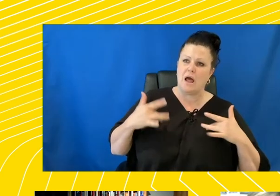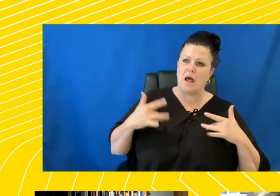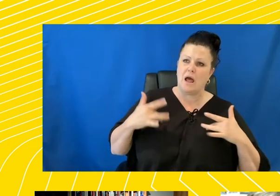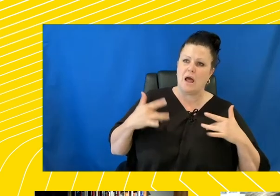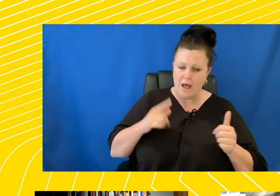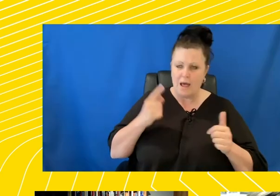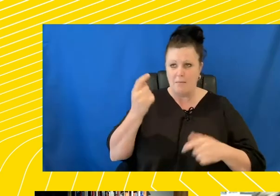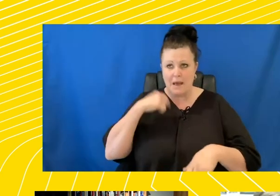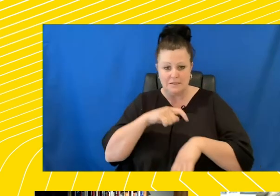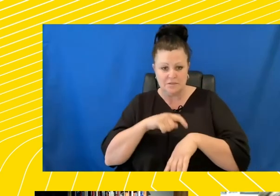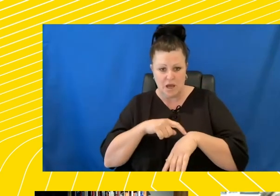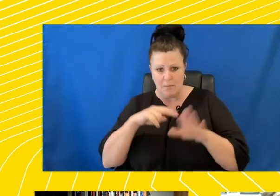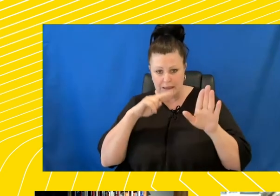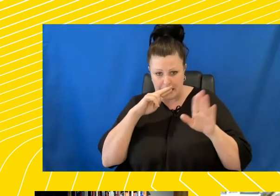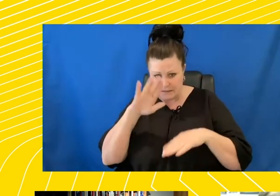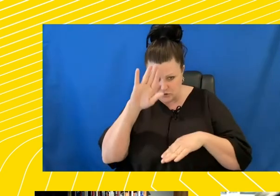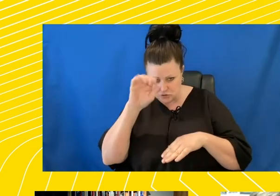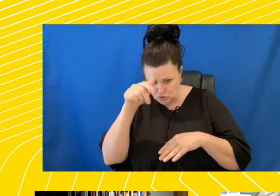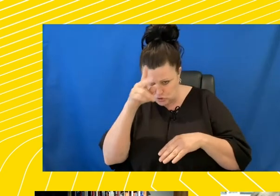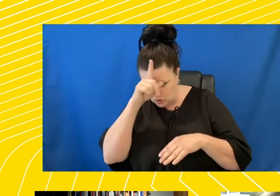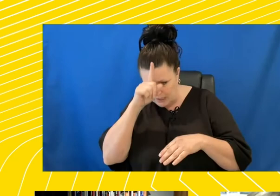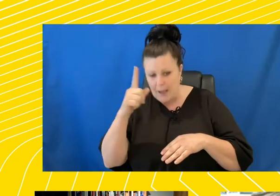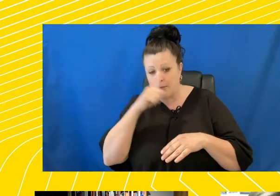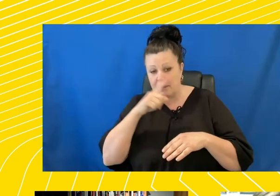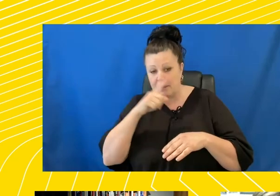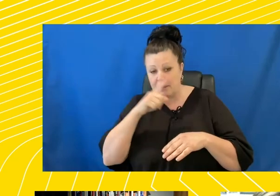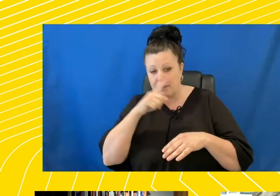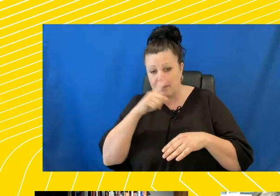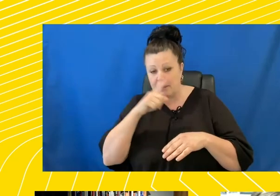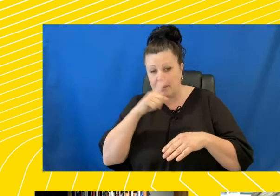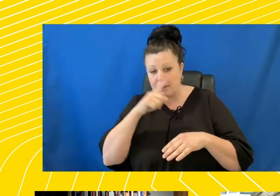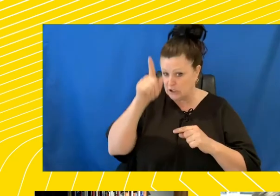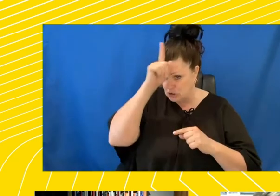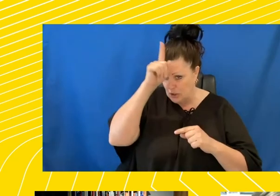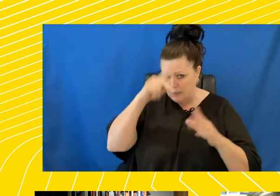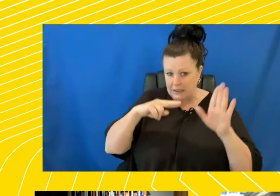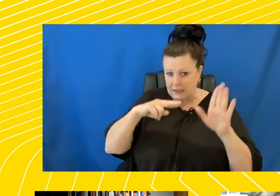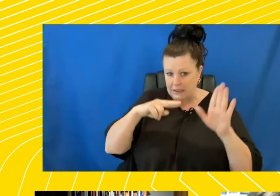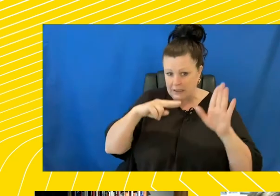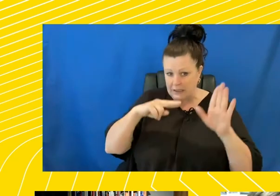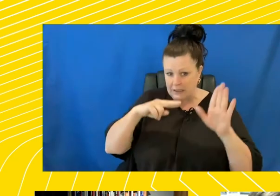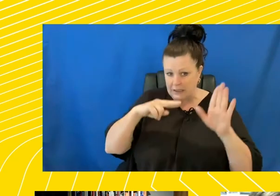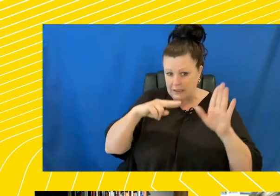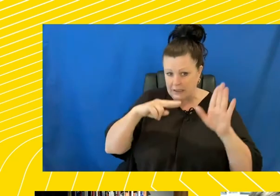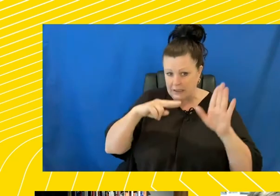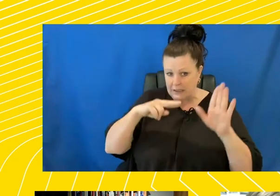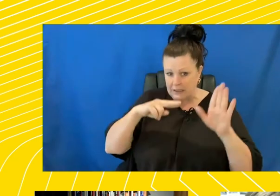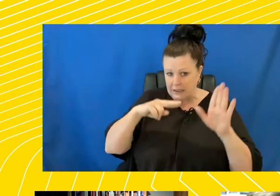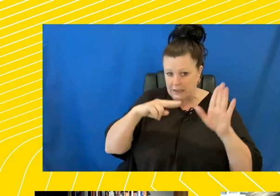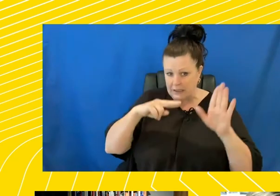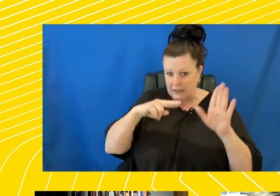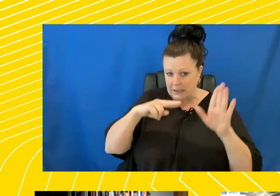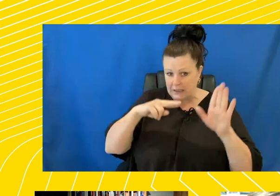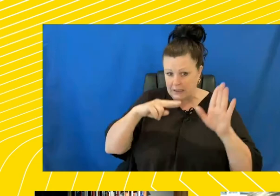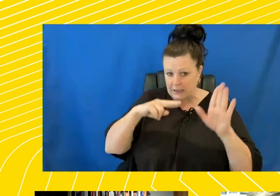time in Nazi Germany, people realize that, even in Nazi Germany, people realize that this is not what's happening. This is